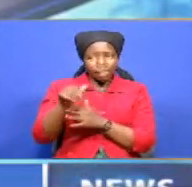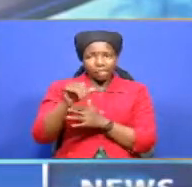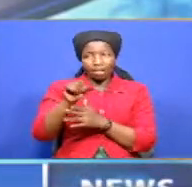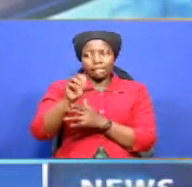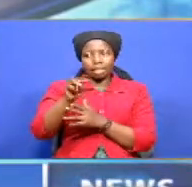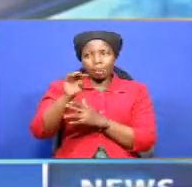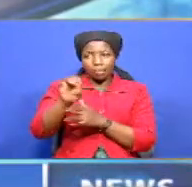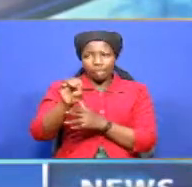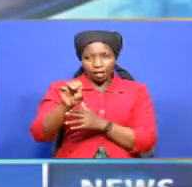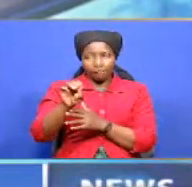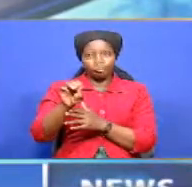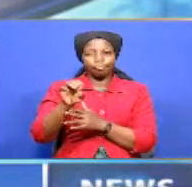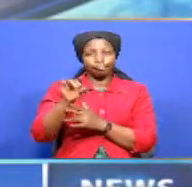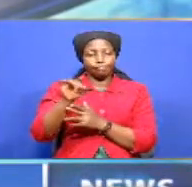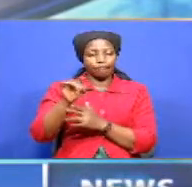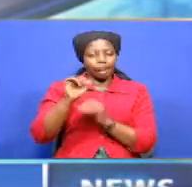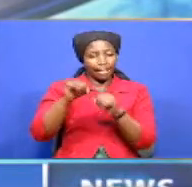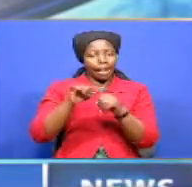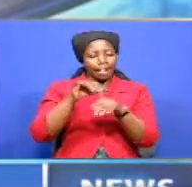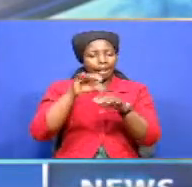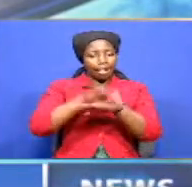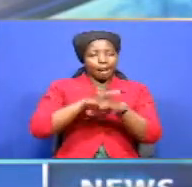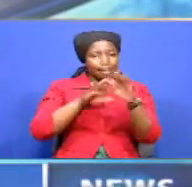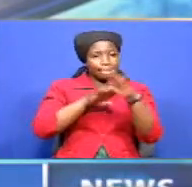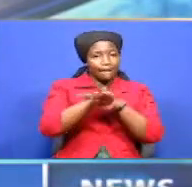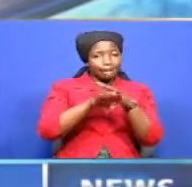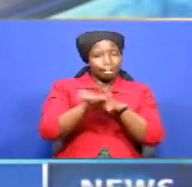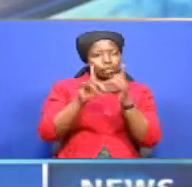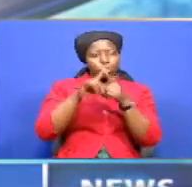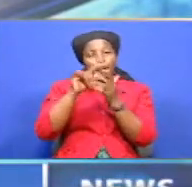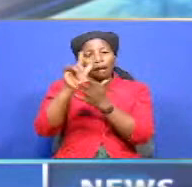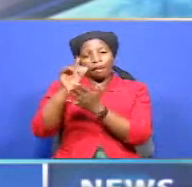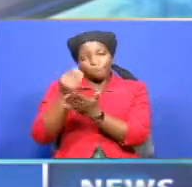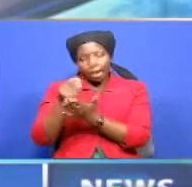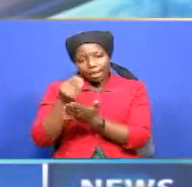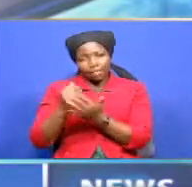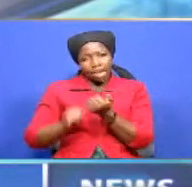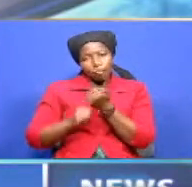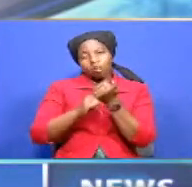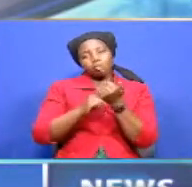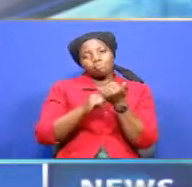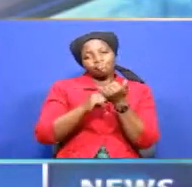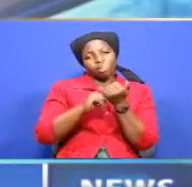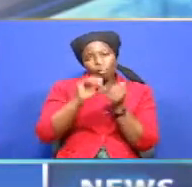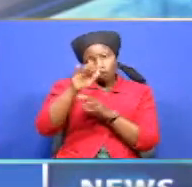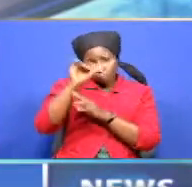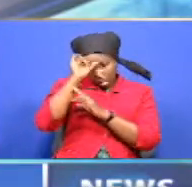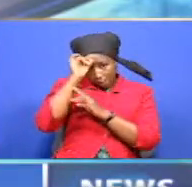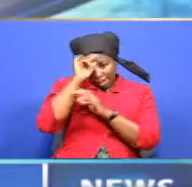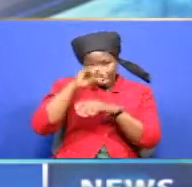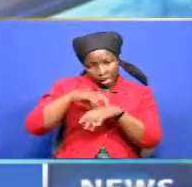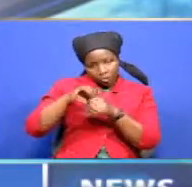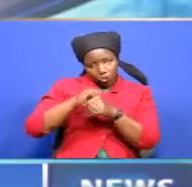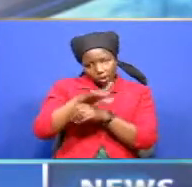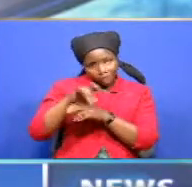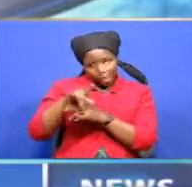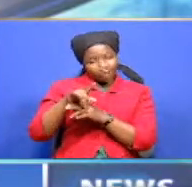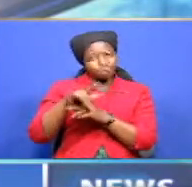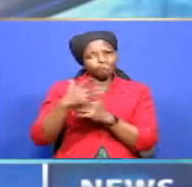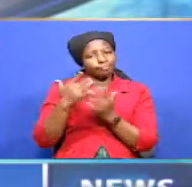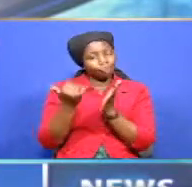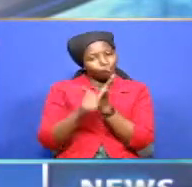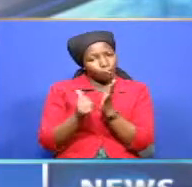enterprises get access to liquidity support mild by the government as coronavirus pandemic economic fallout deepens